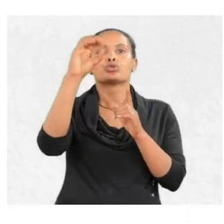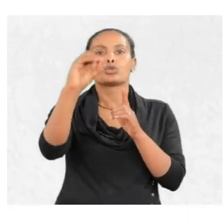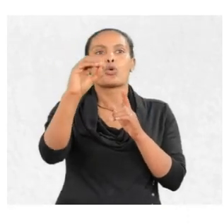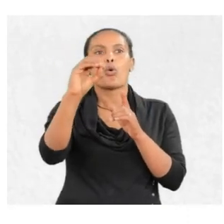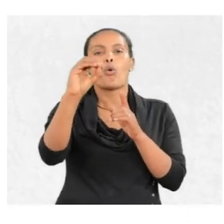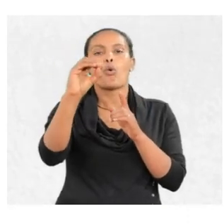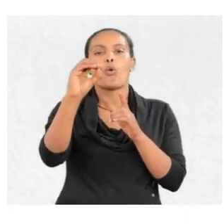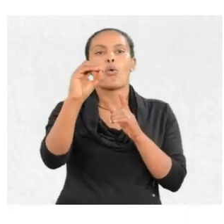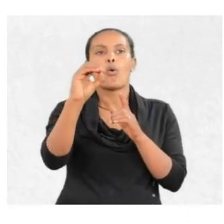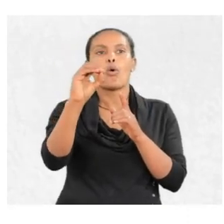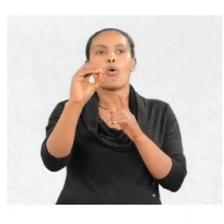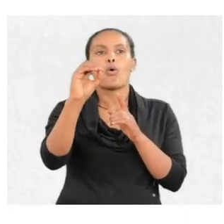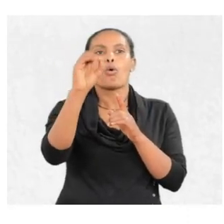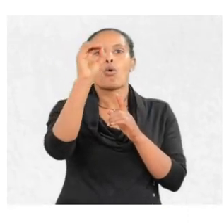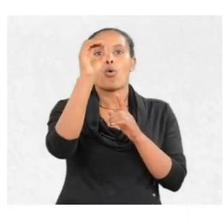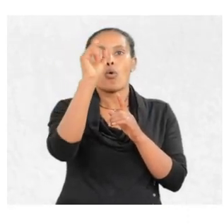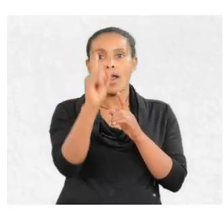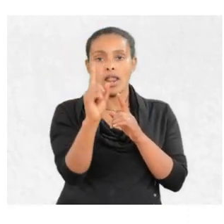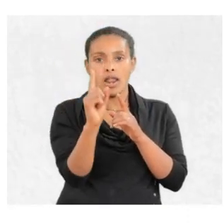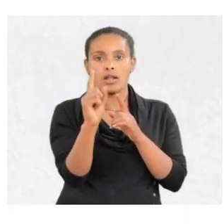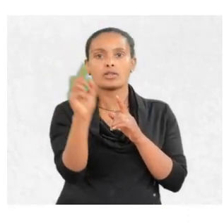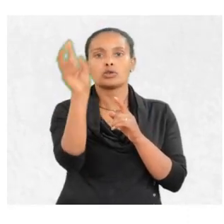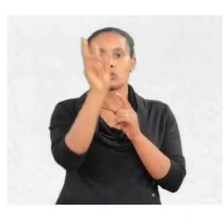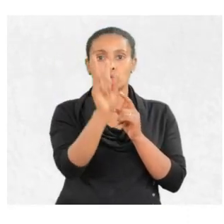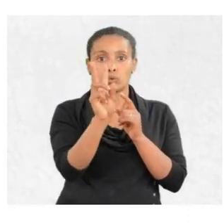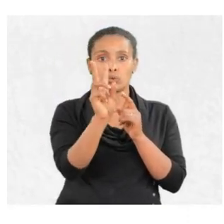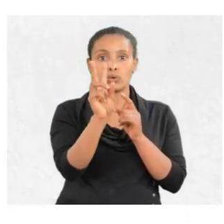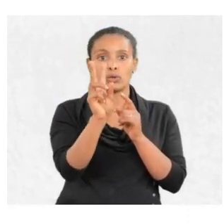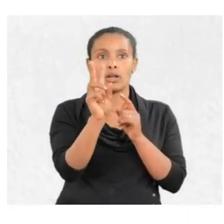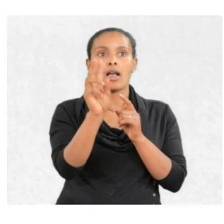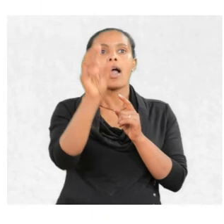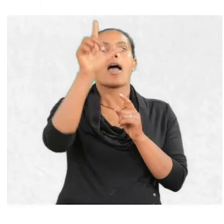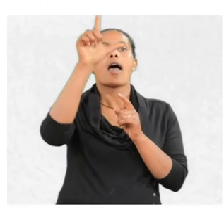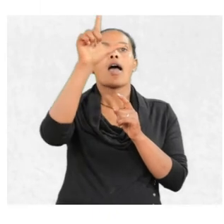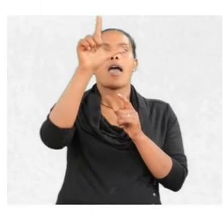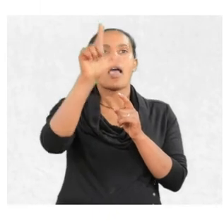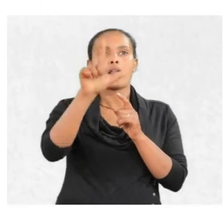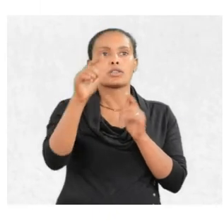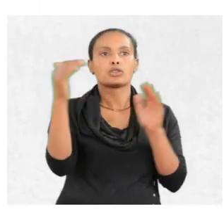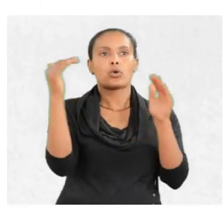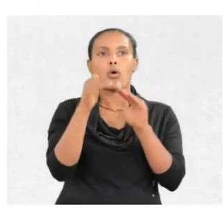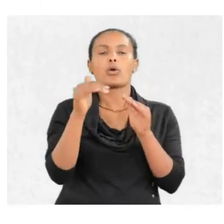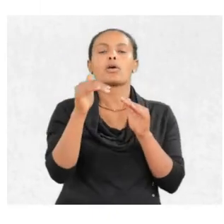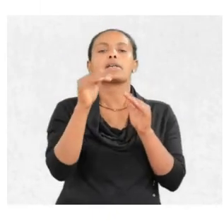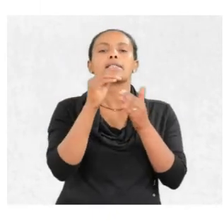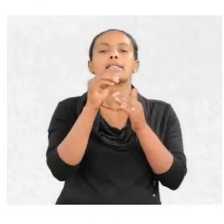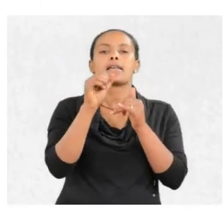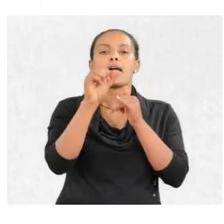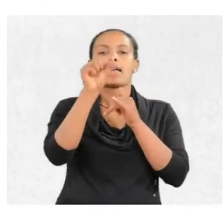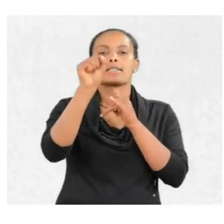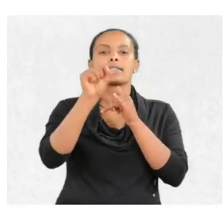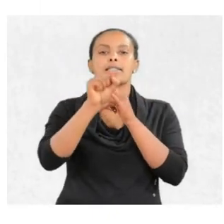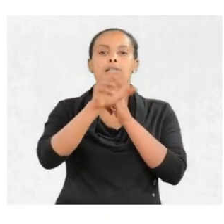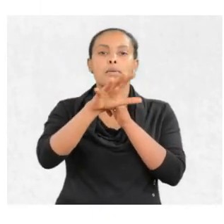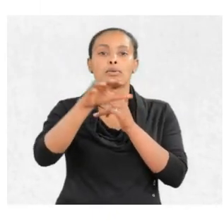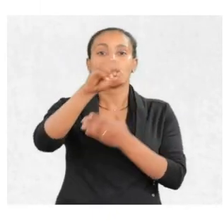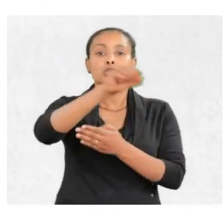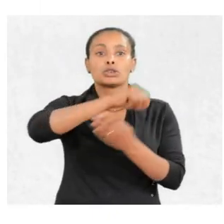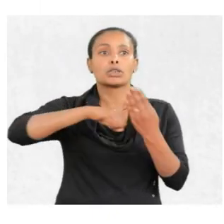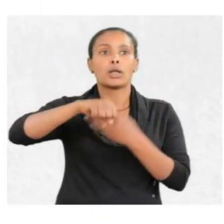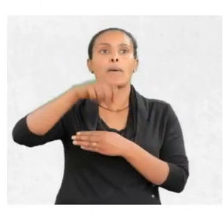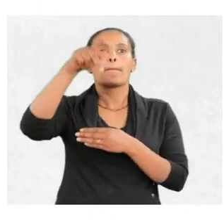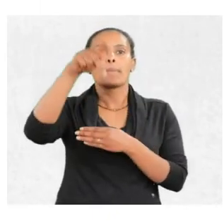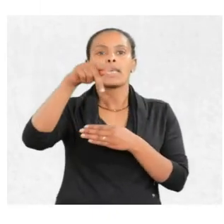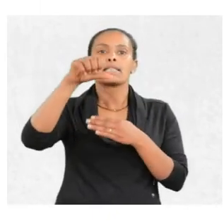zero, one, two. l is equal to zero is s subshell. l is equal to one is